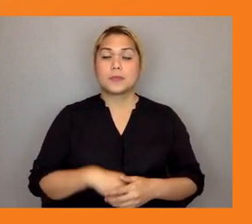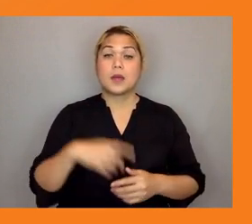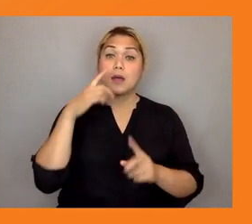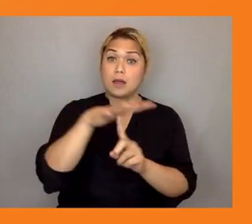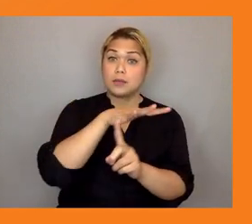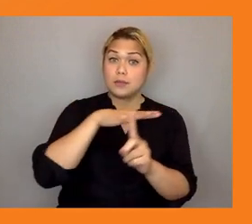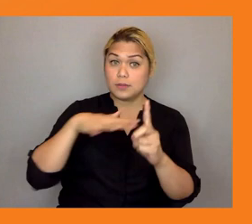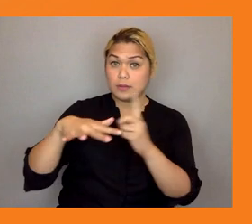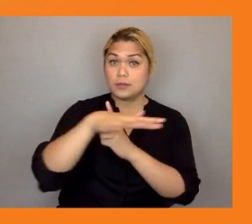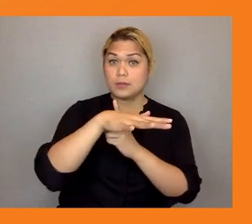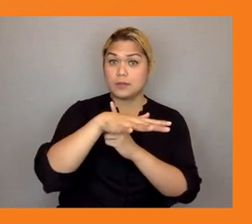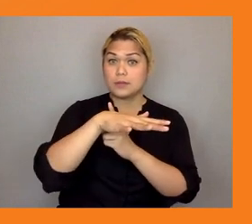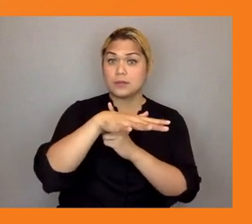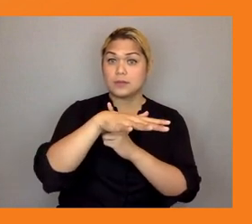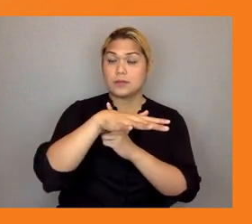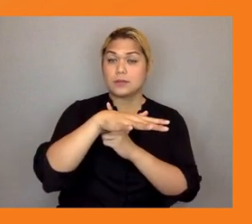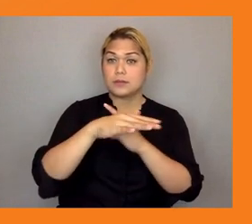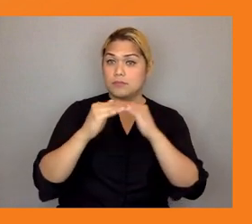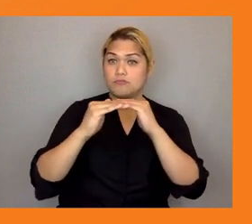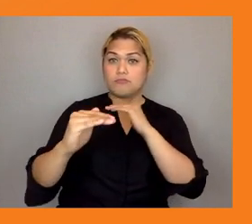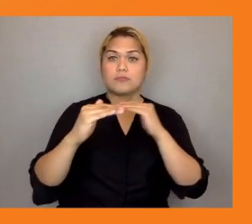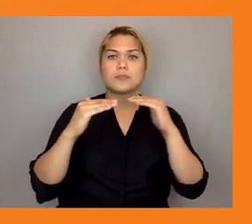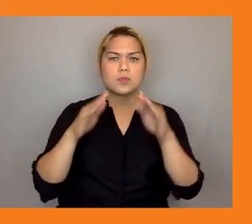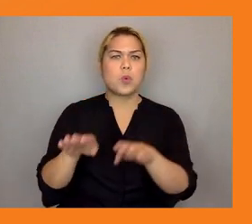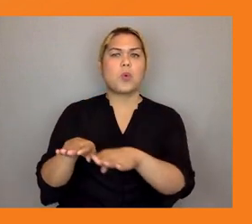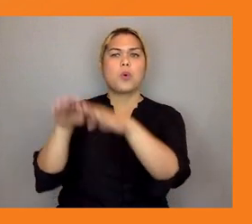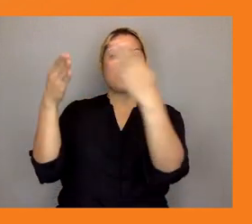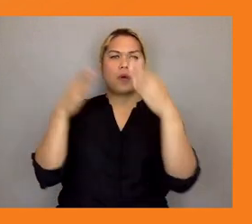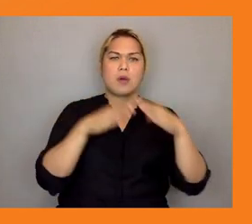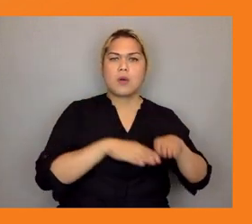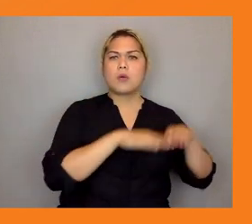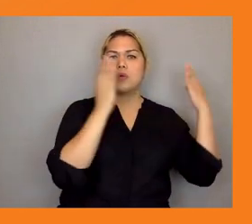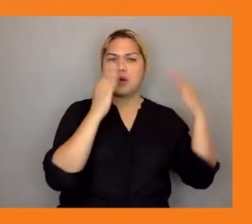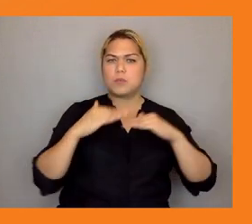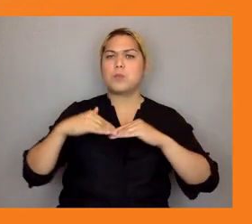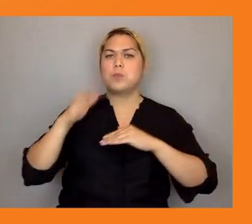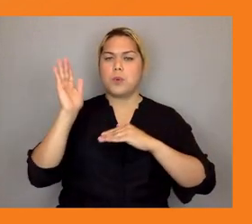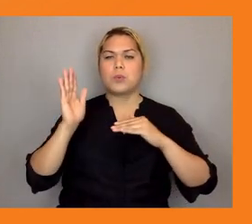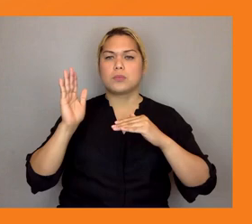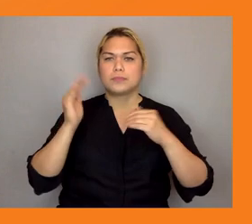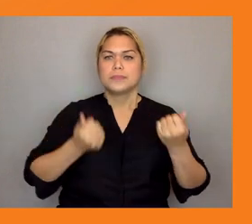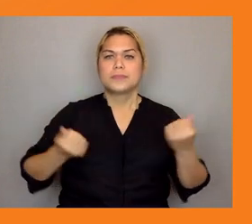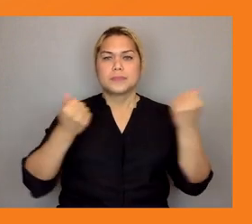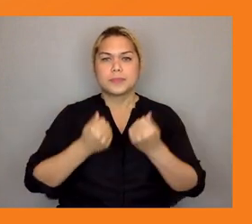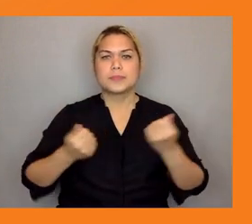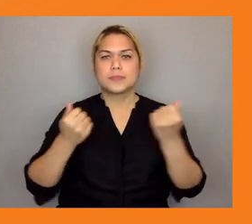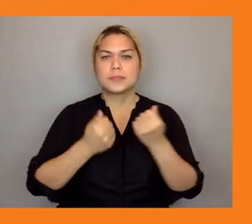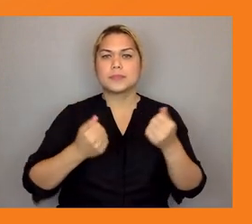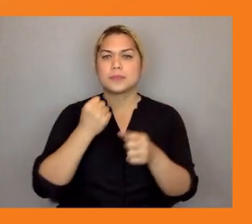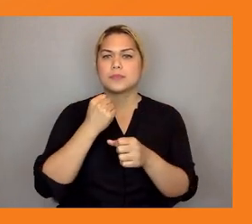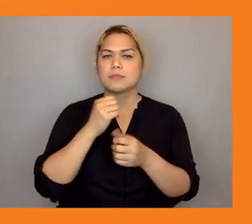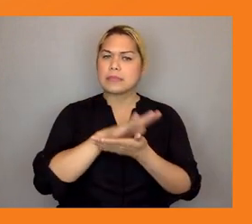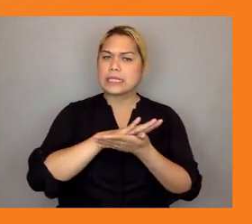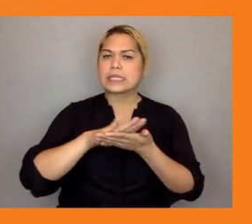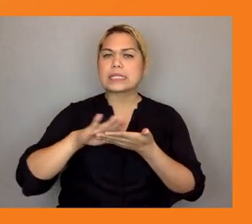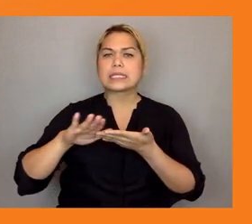up opportunities for productive employment and decent work for youth and it also needs the meaningful engagement the dynamism